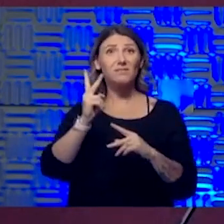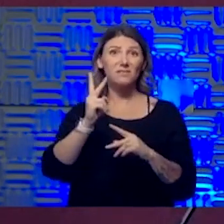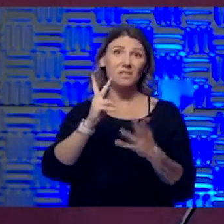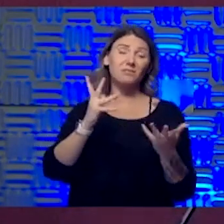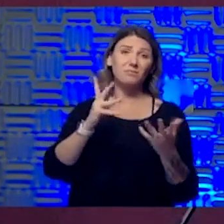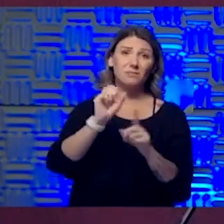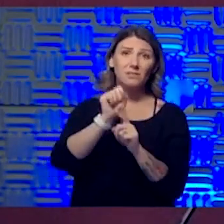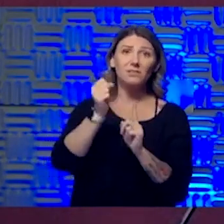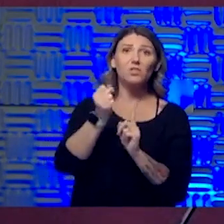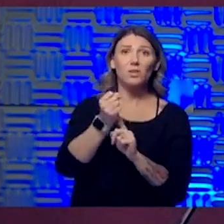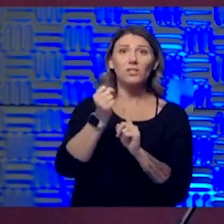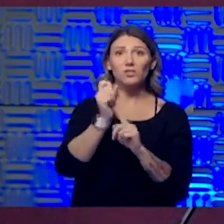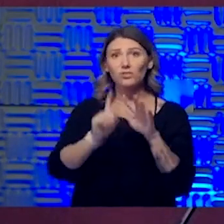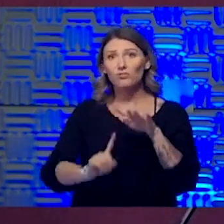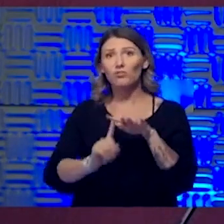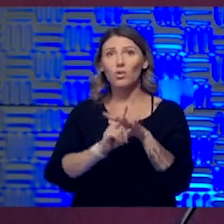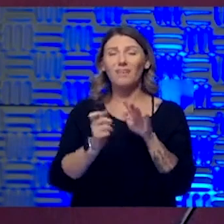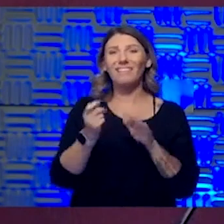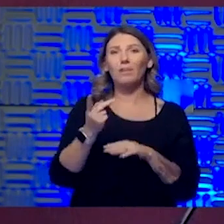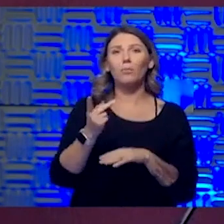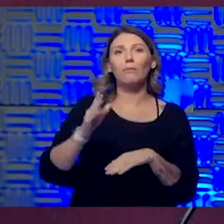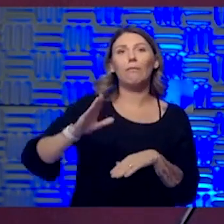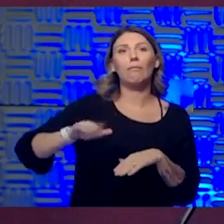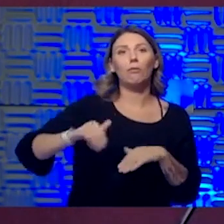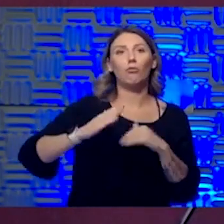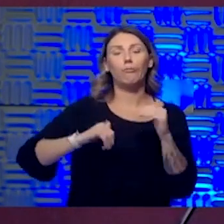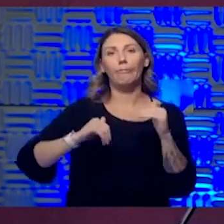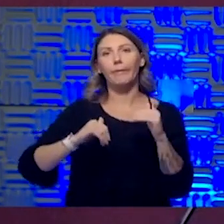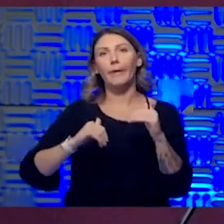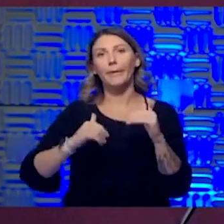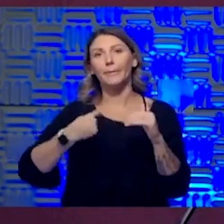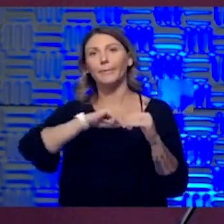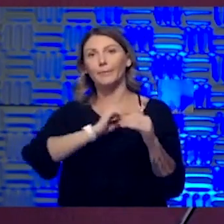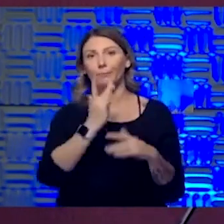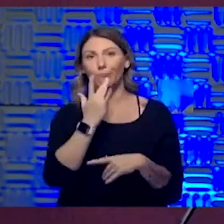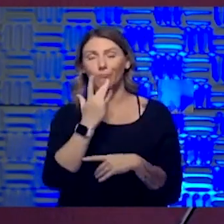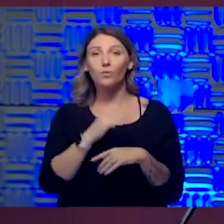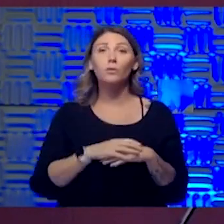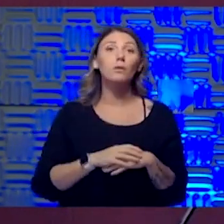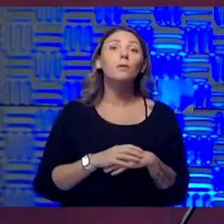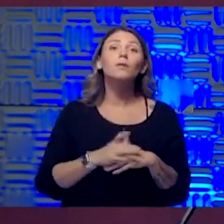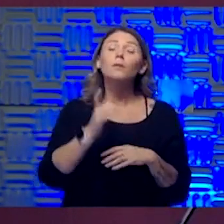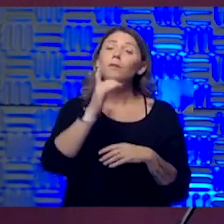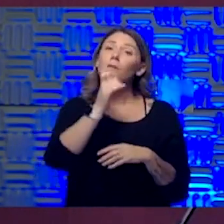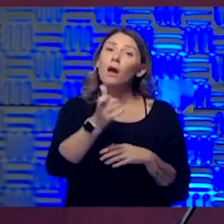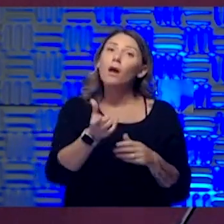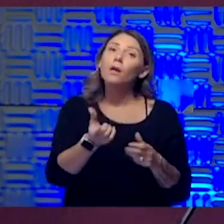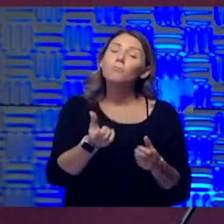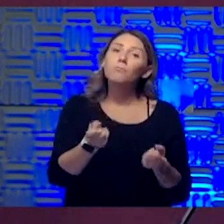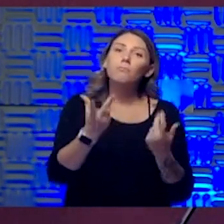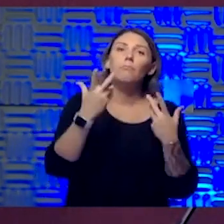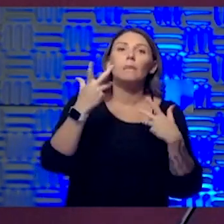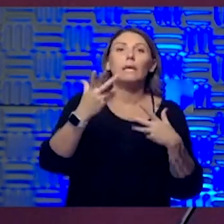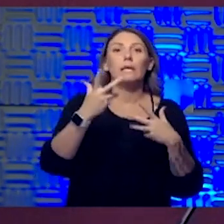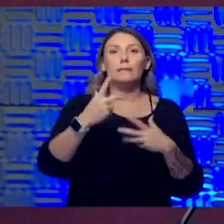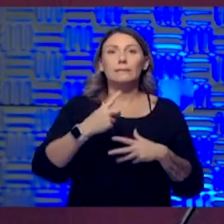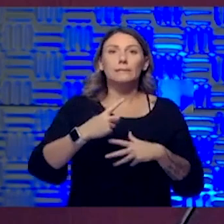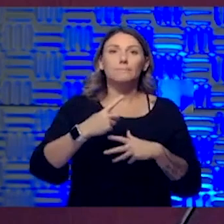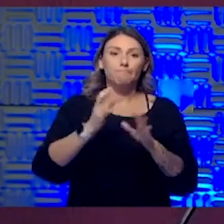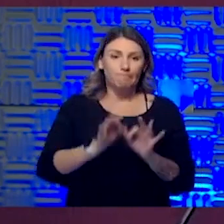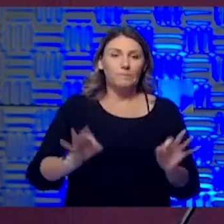a little bit, like I said, later than they should have. Um, and, you know, we haven't had to take too many extreme measures, but, but certainly